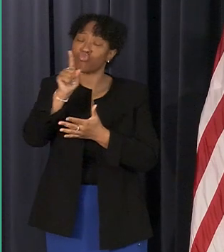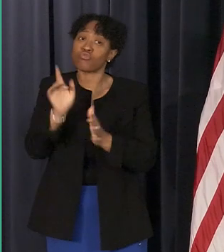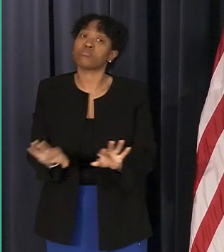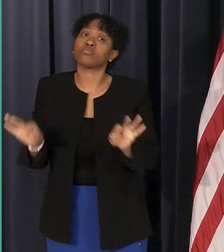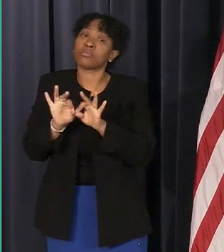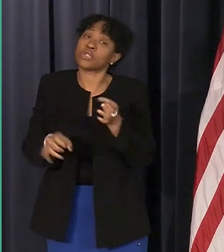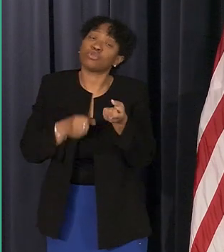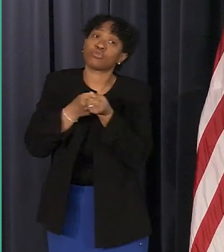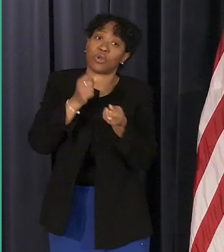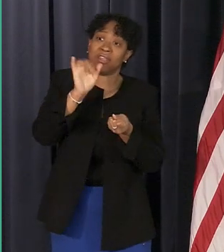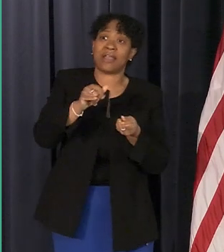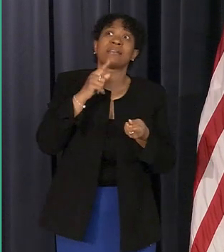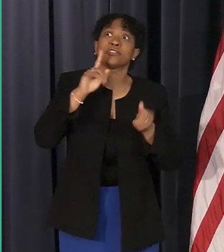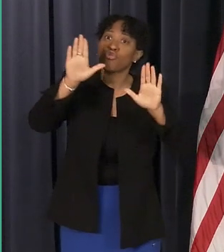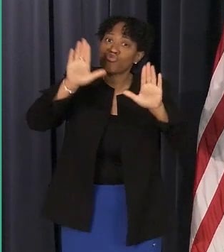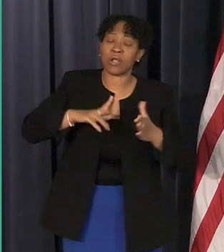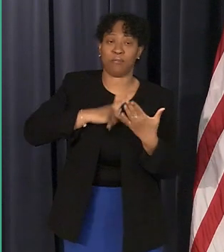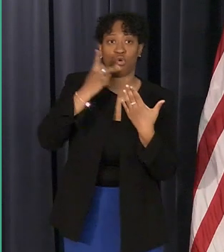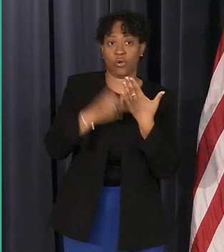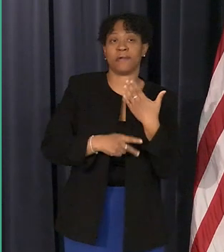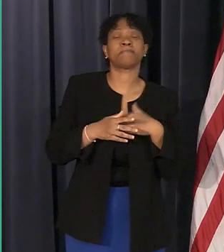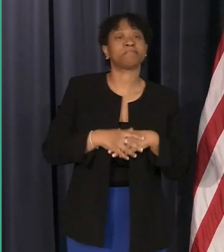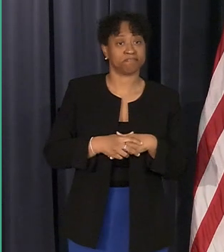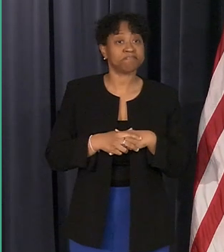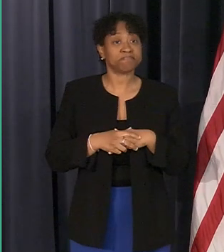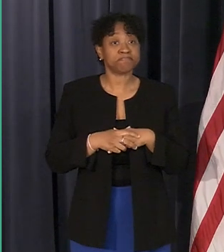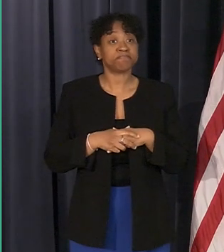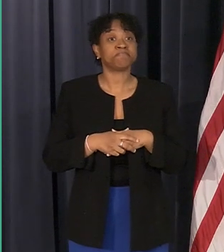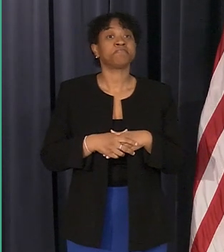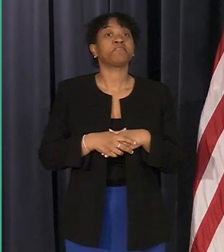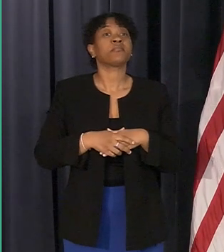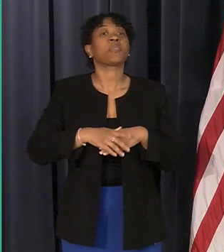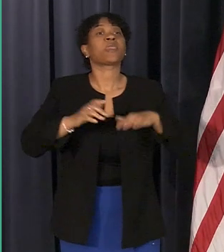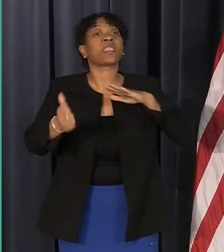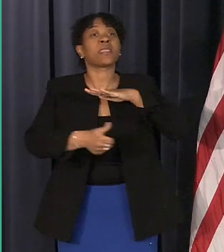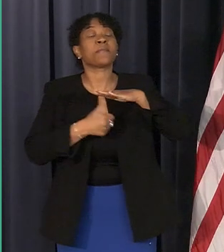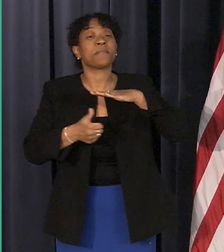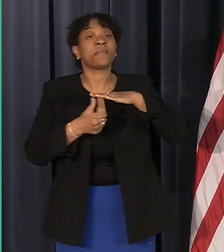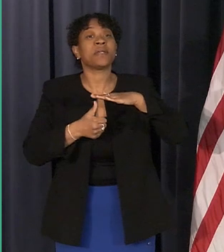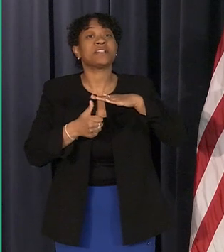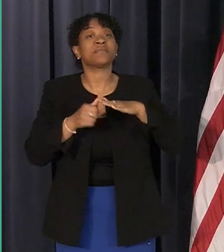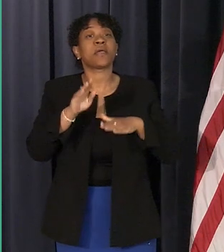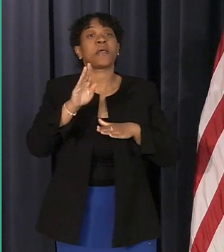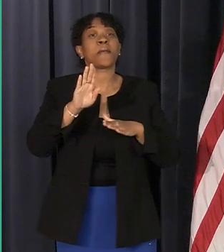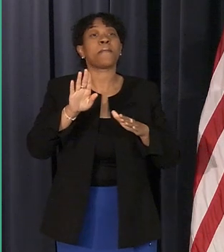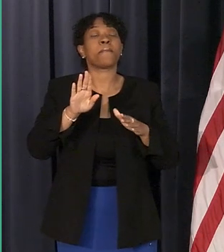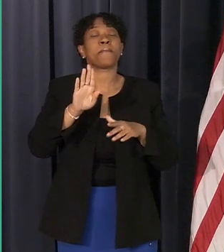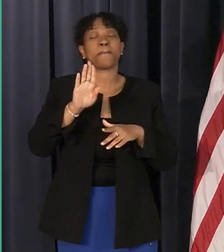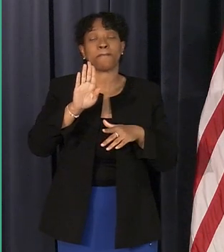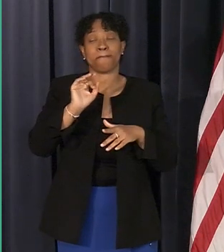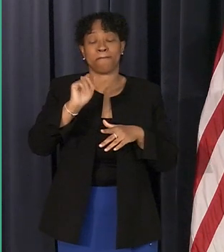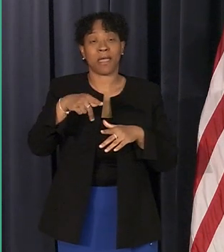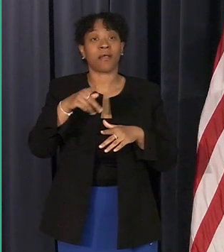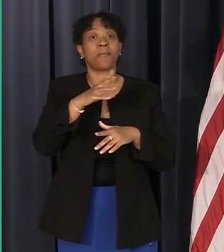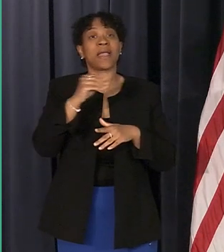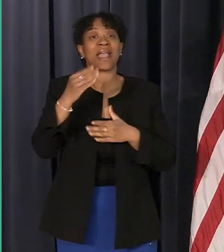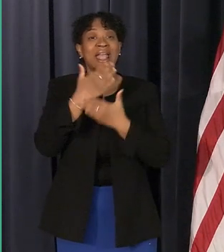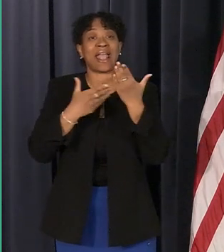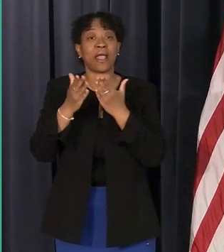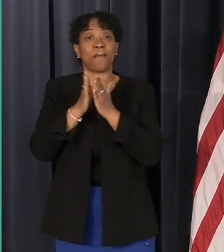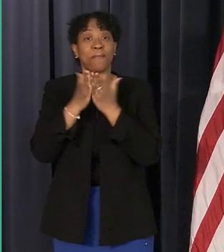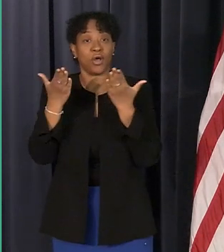this great program basement backup and flood handbook if you go to the website